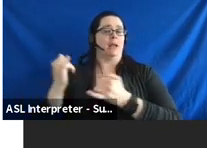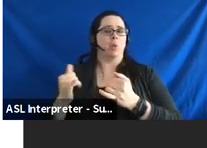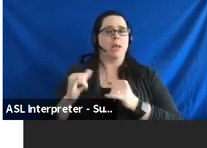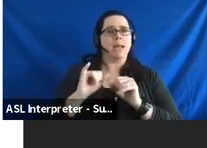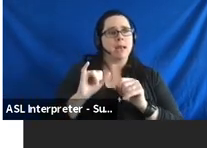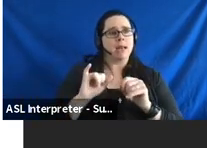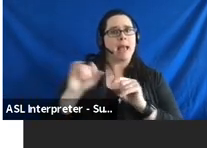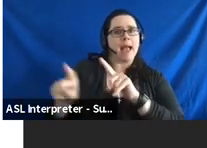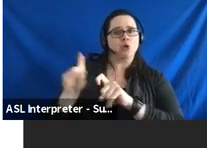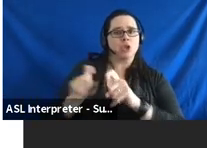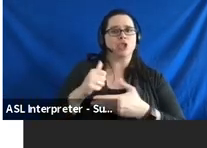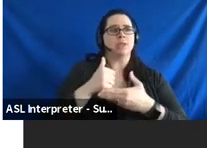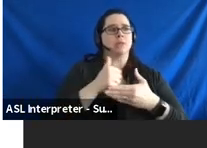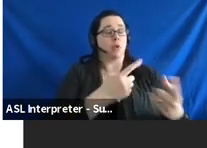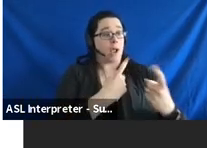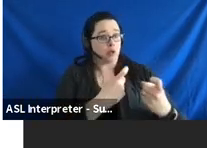help answer for them.